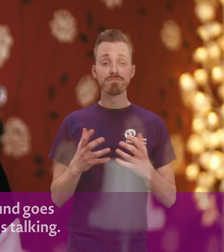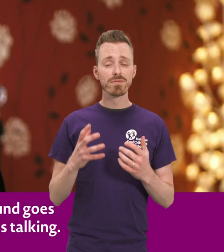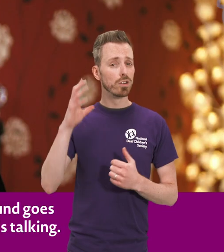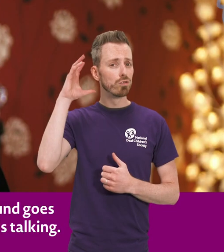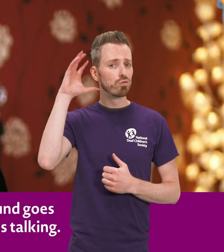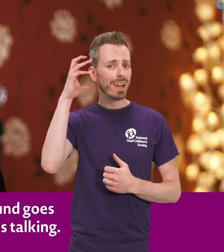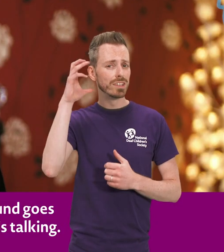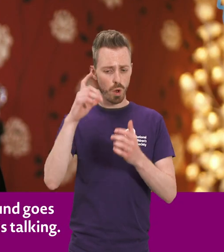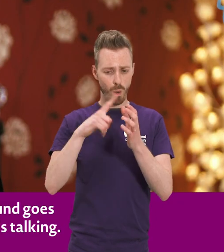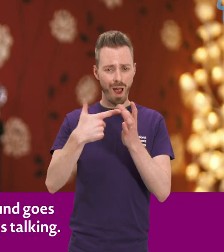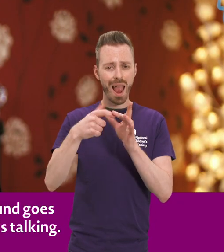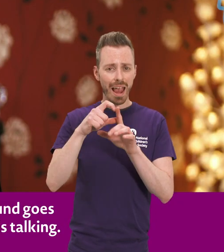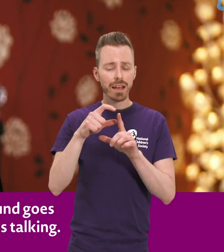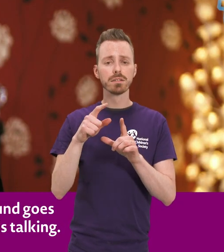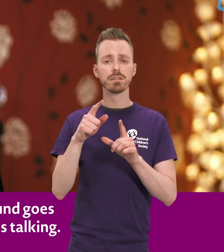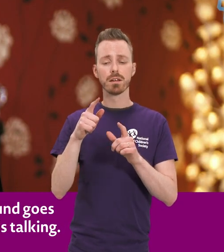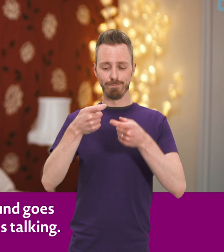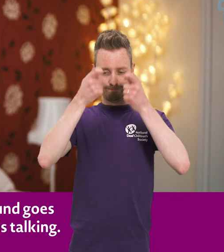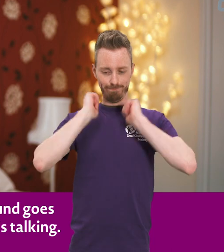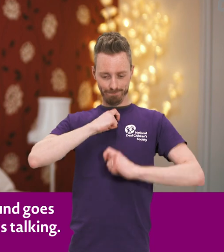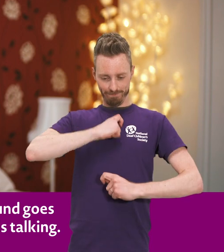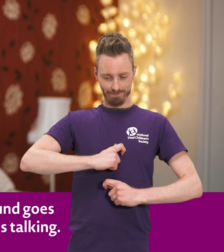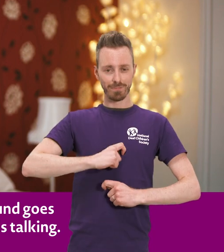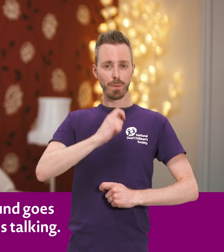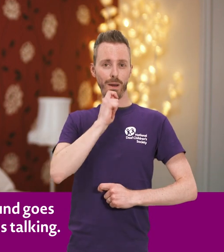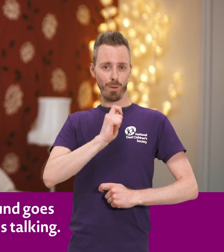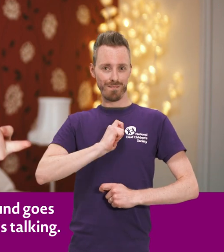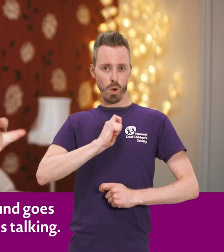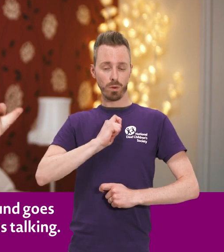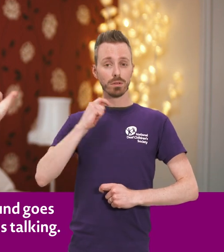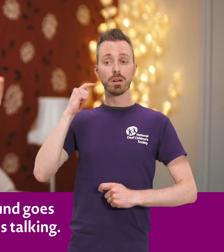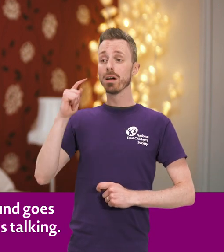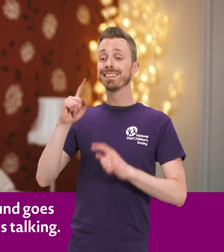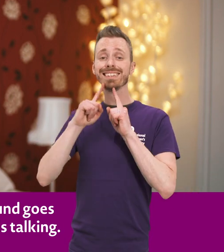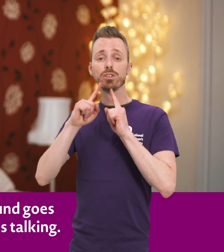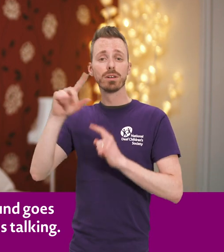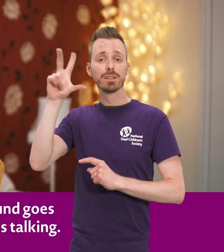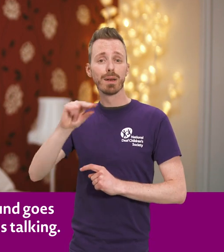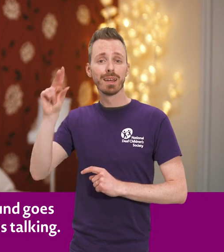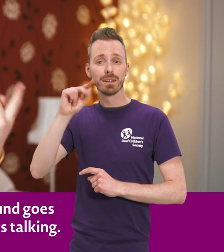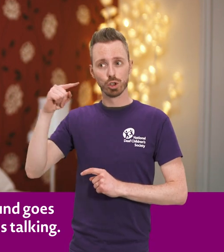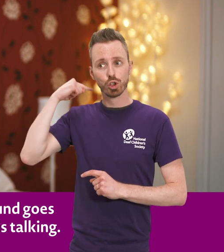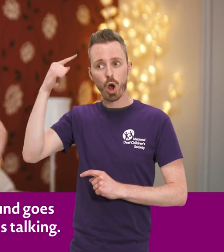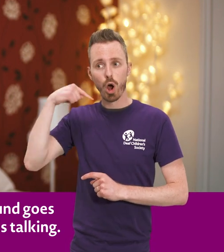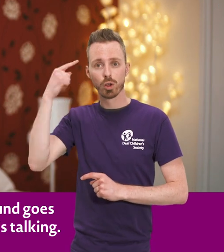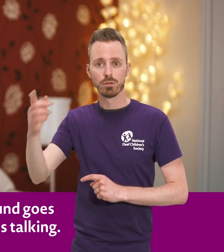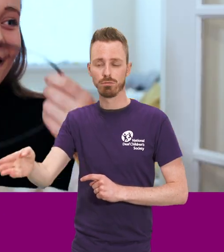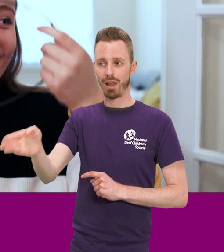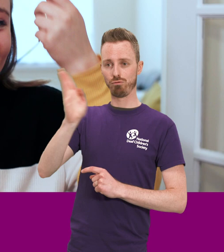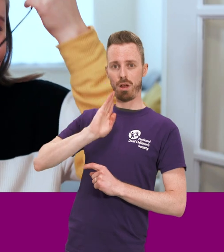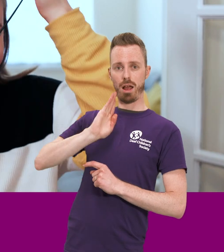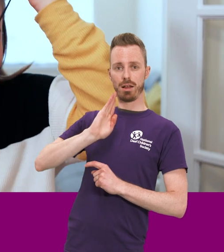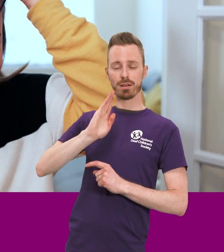So a radio aid is, it's like a microphone but the sound goes directly to you and from the teacher or whoever's talking.